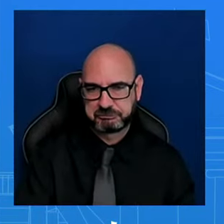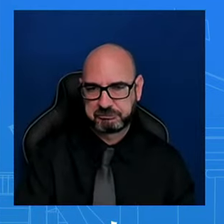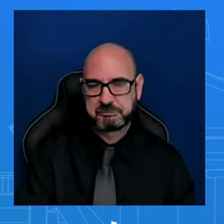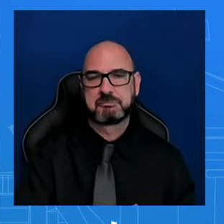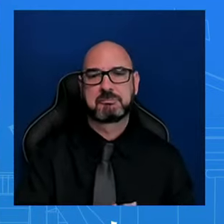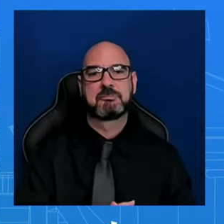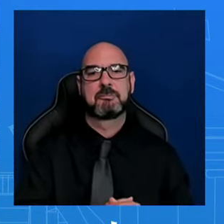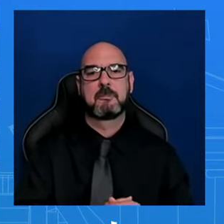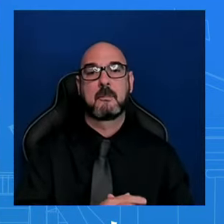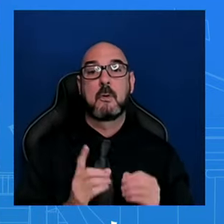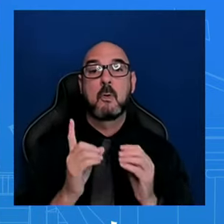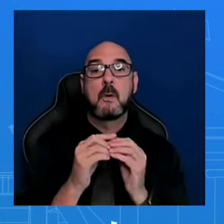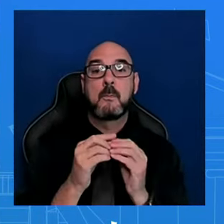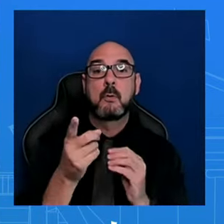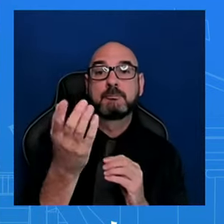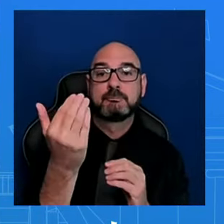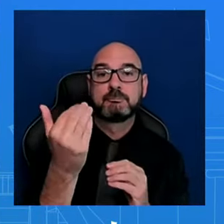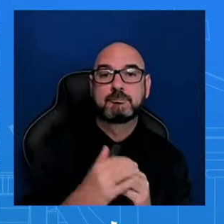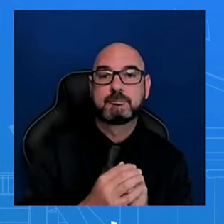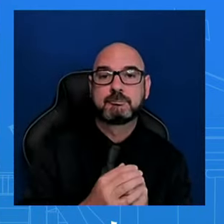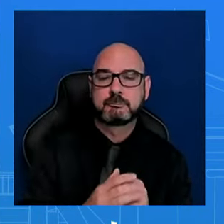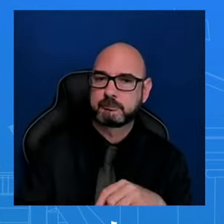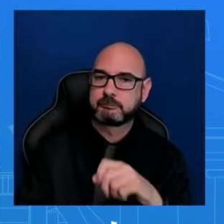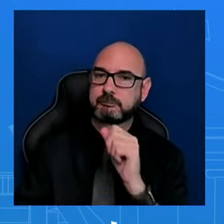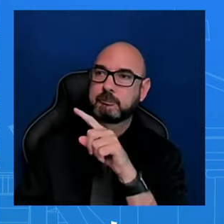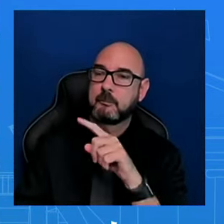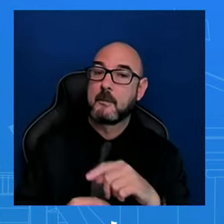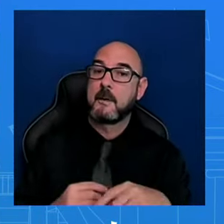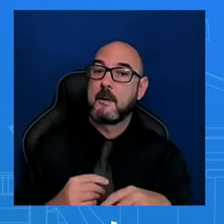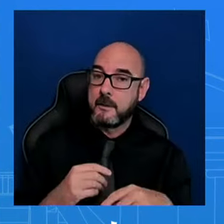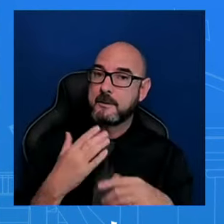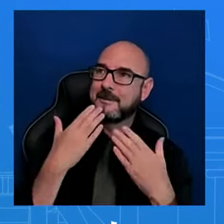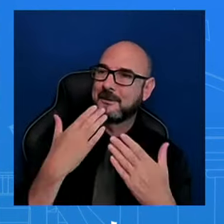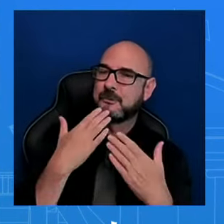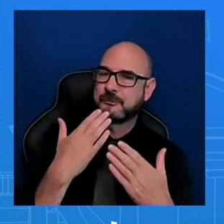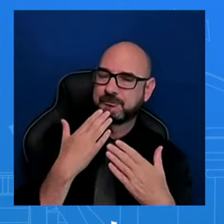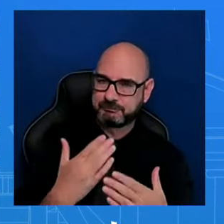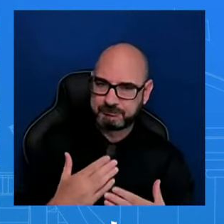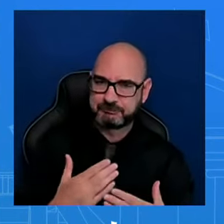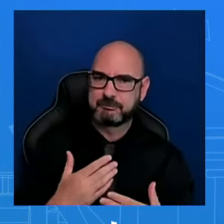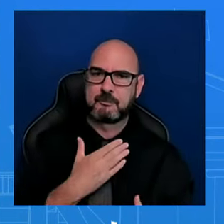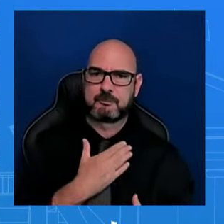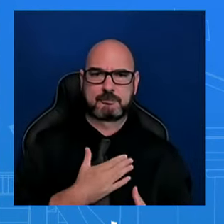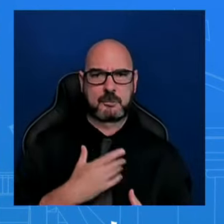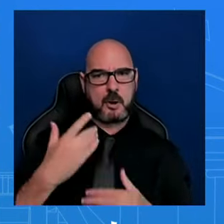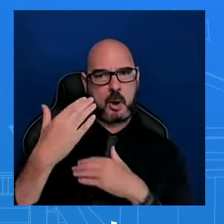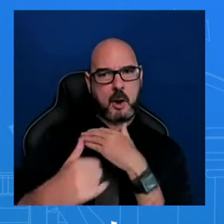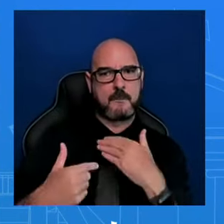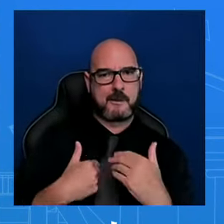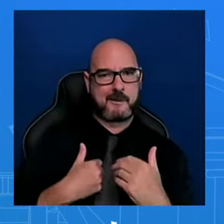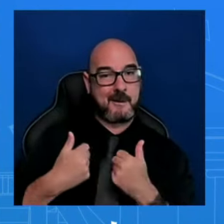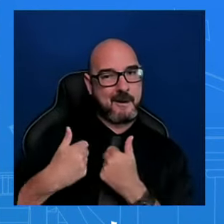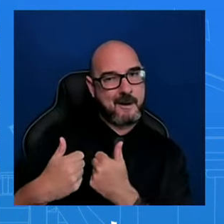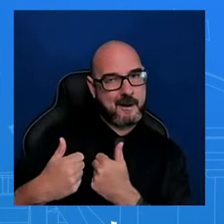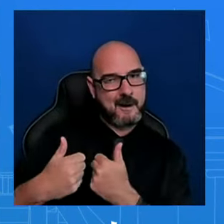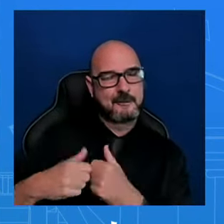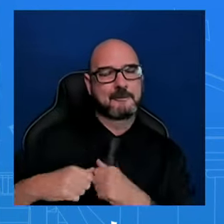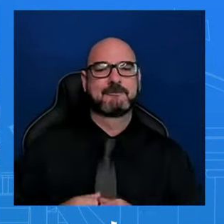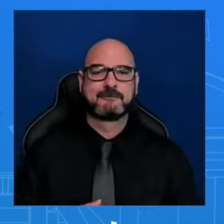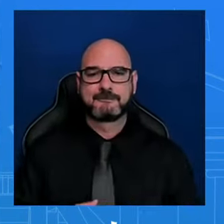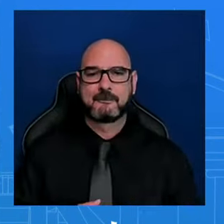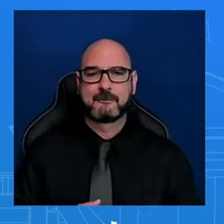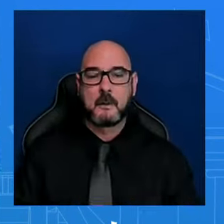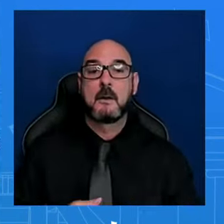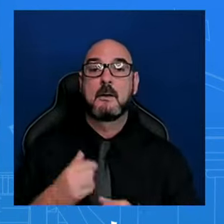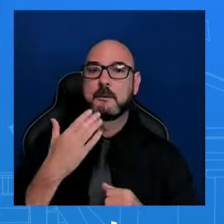Thank you very much. I appreciate your thoughts. I have thoughts, but I'm going keep my thoughts on this. Thank you very much. Ms. No, go ahead. Ms. No,